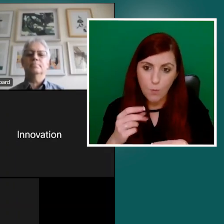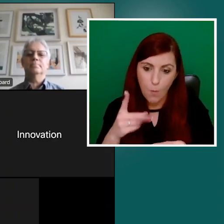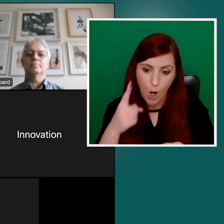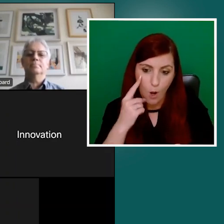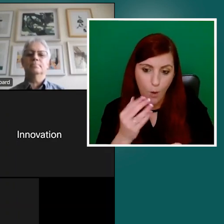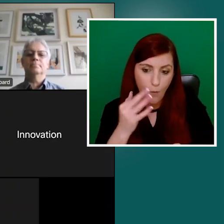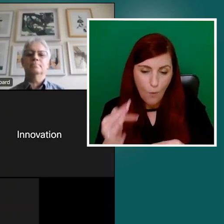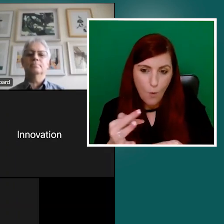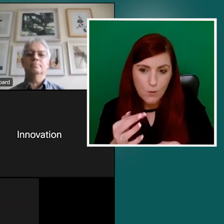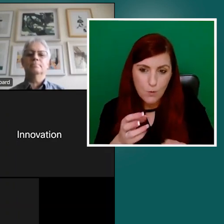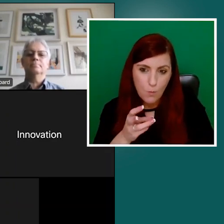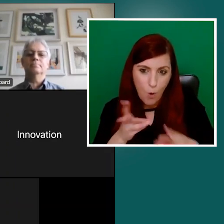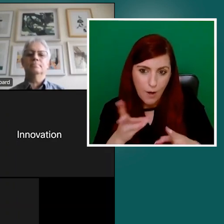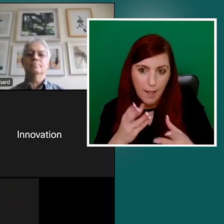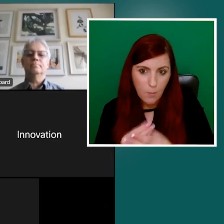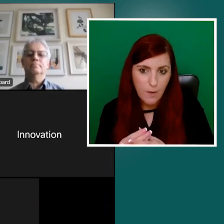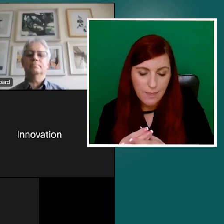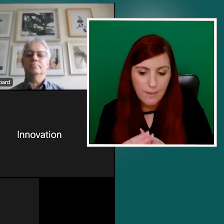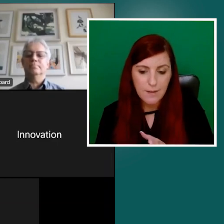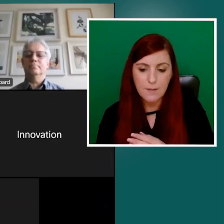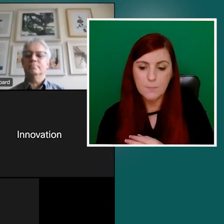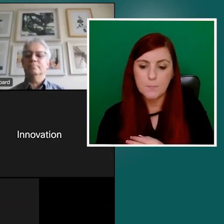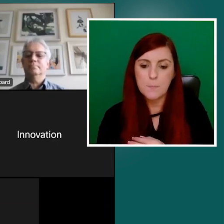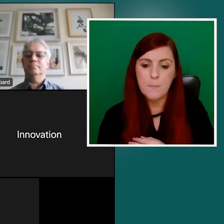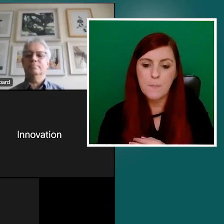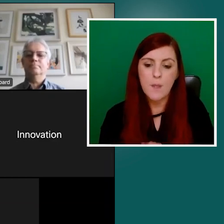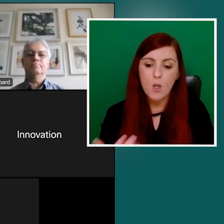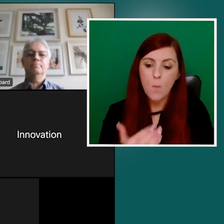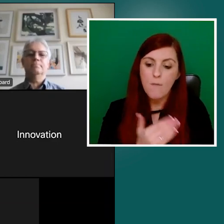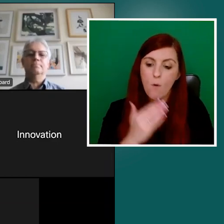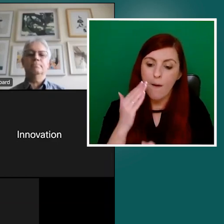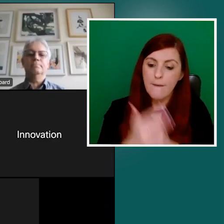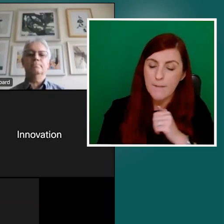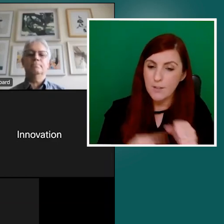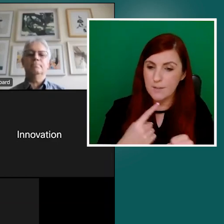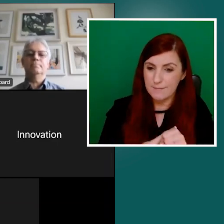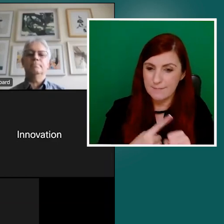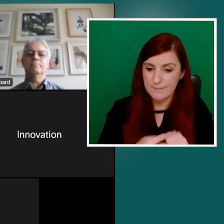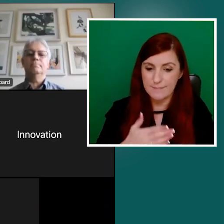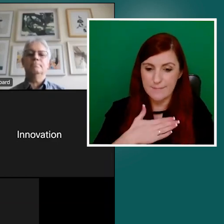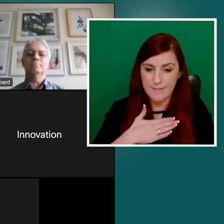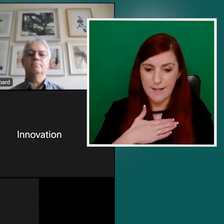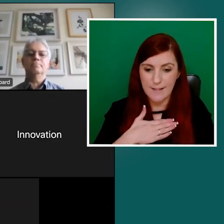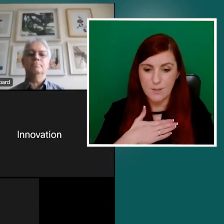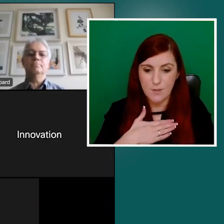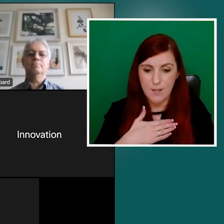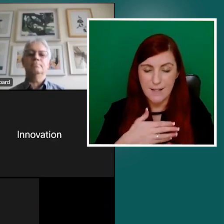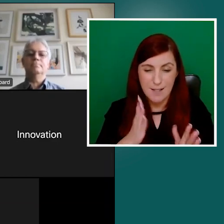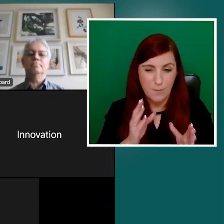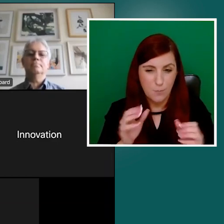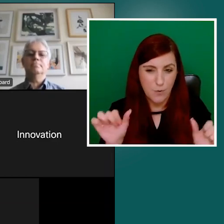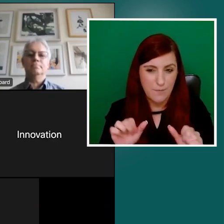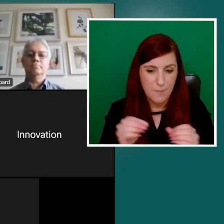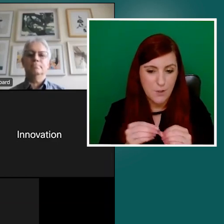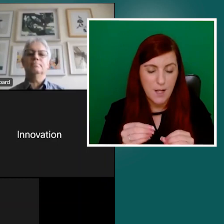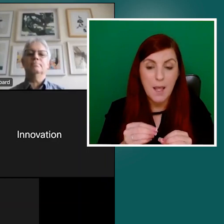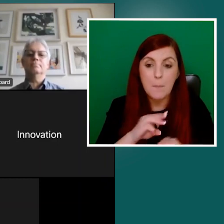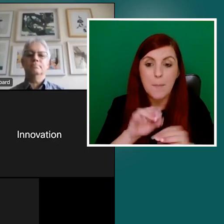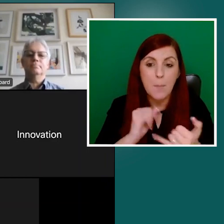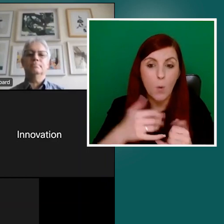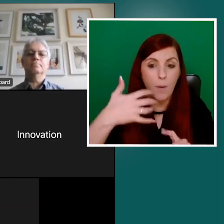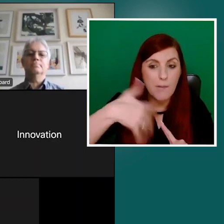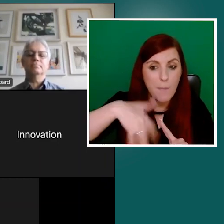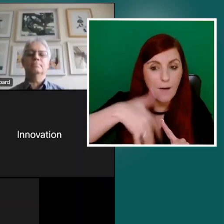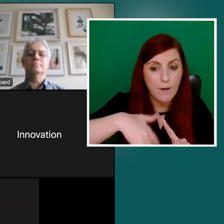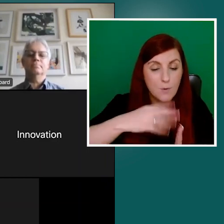we conclude again, I just, and it was touched on earlier, the people in the background who make these events happen, um, in particular,